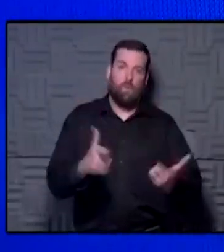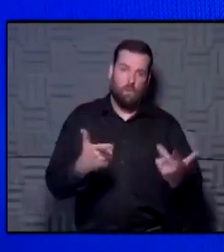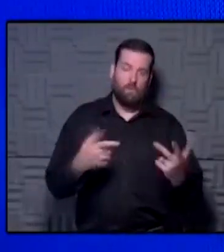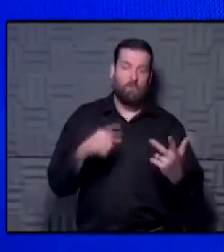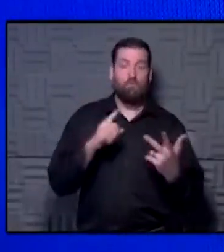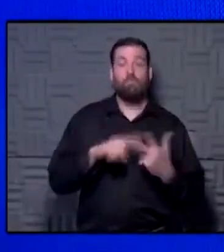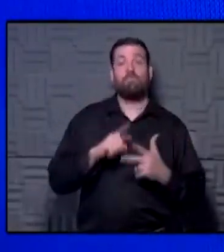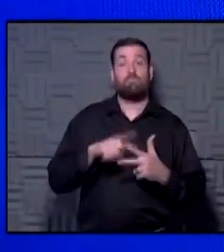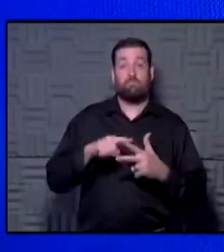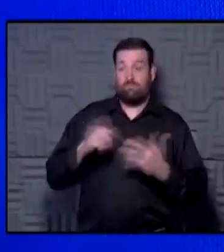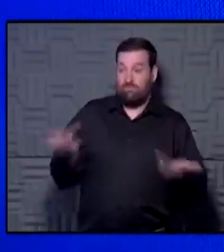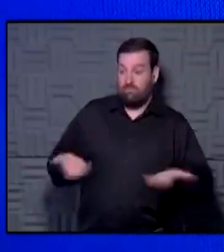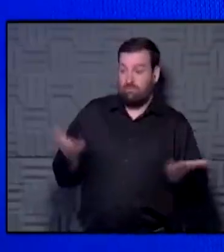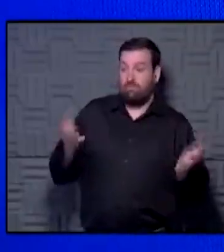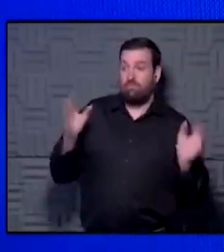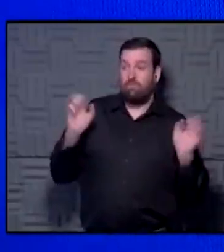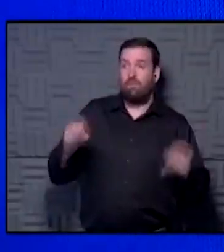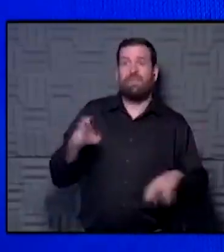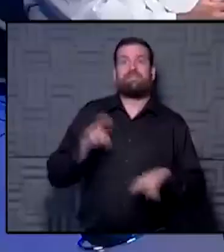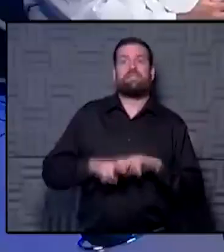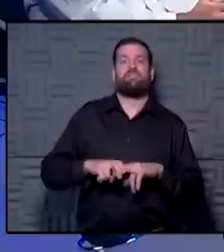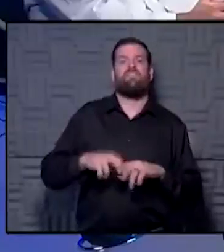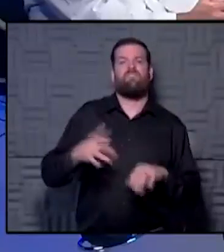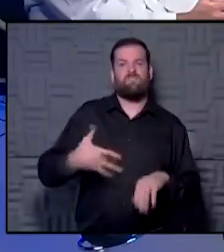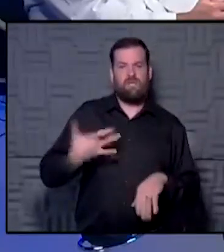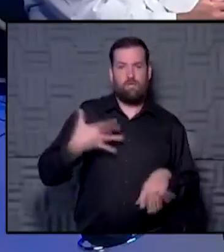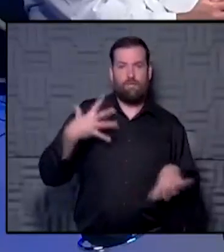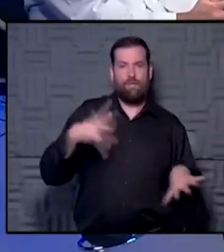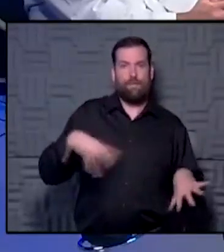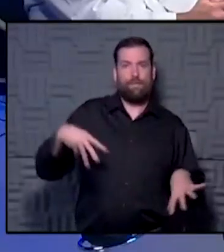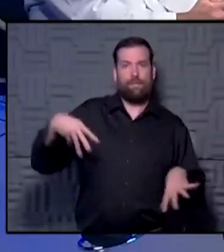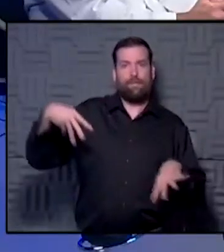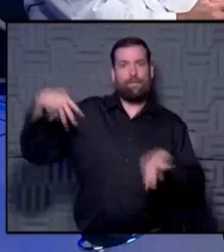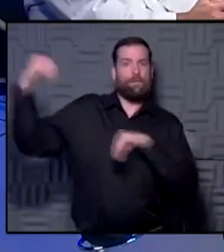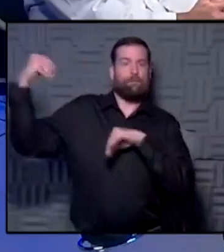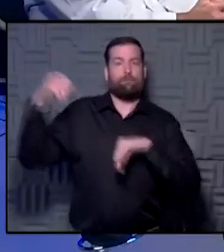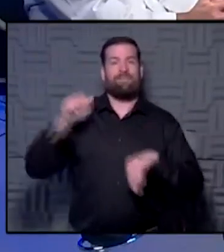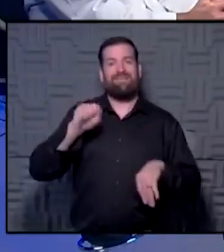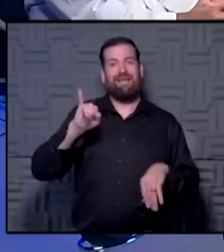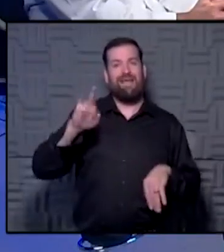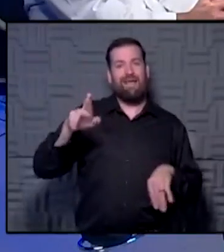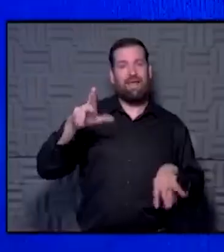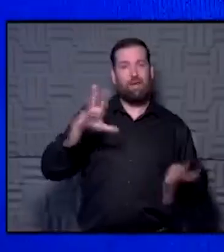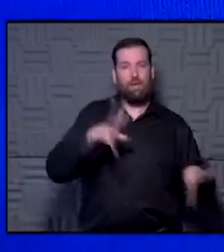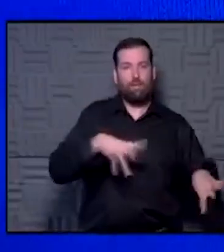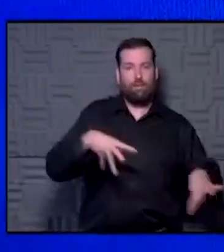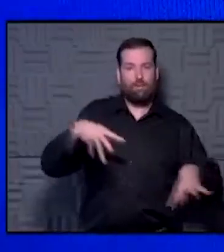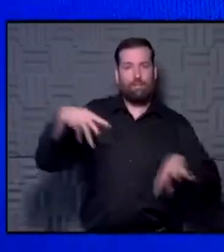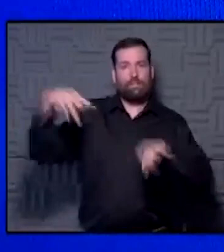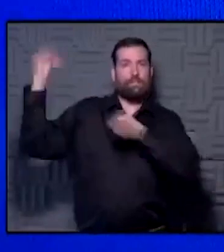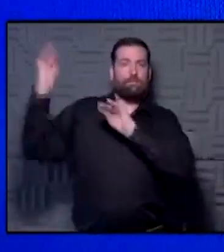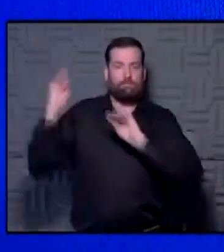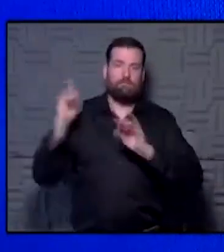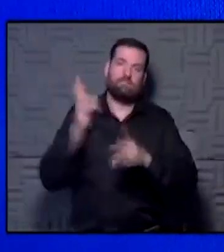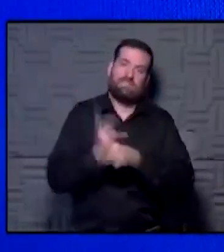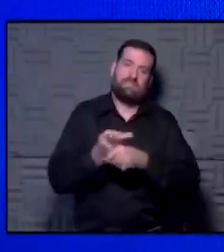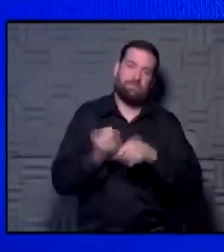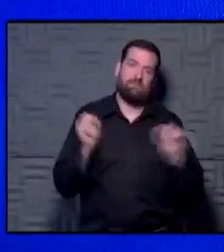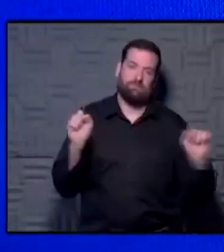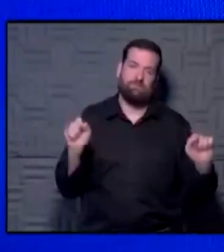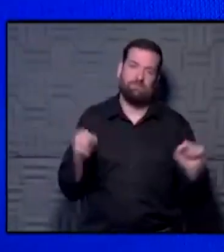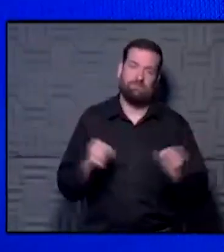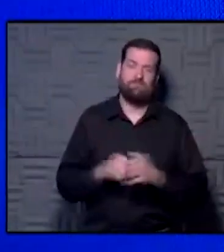it's the airflow. Like this room, you can sit here and feel the breeze in the room. And it's the air moving up and out that helps keep people safe.